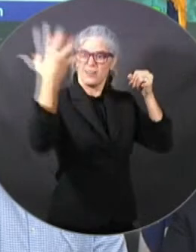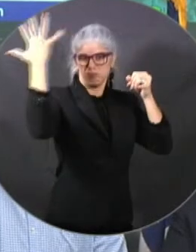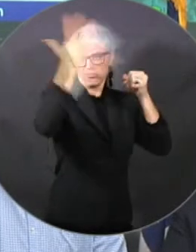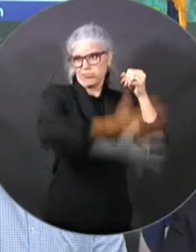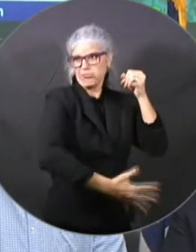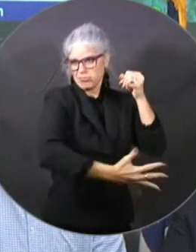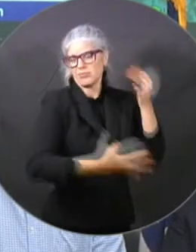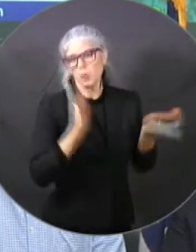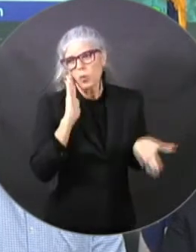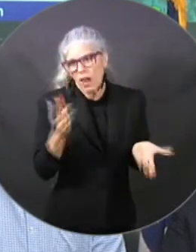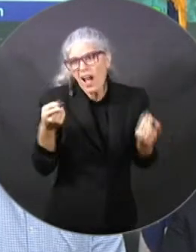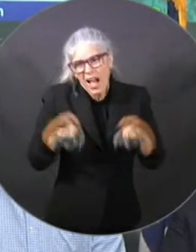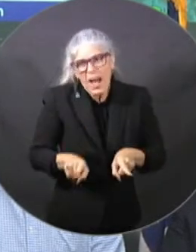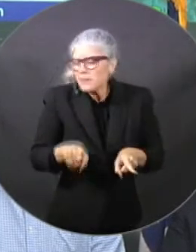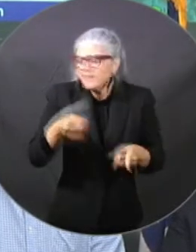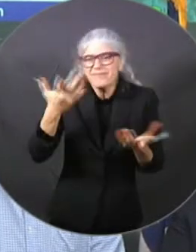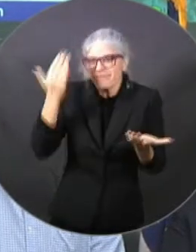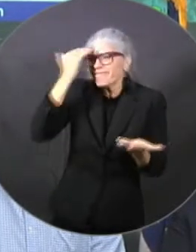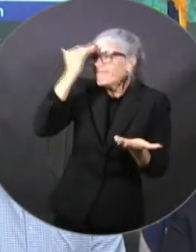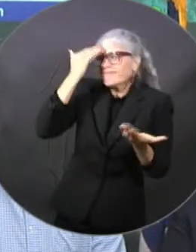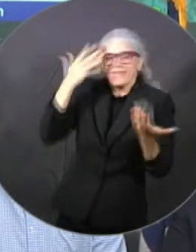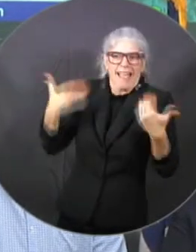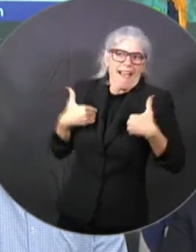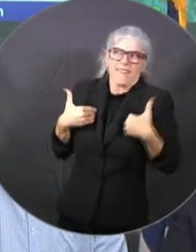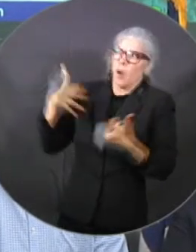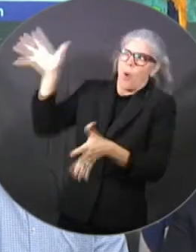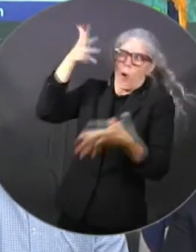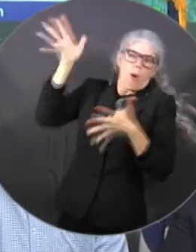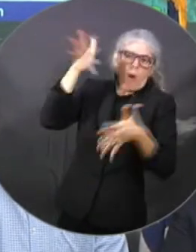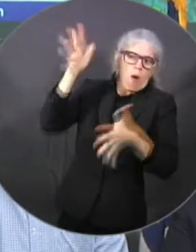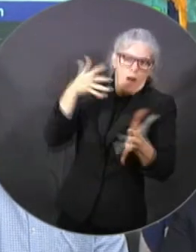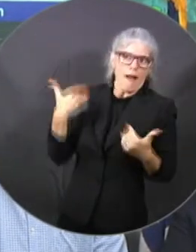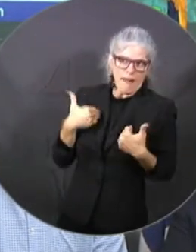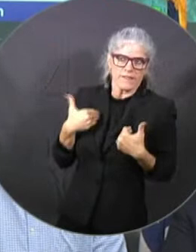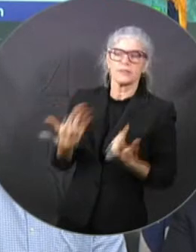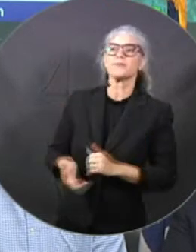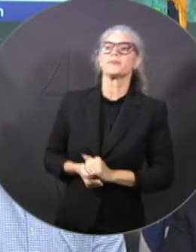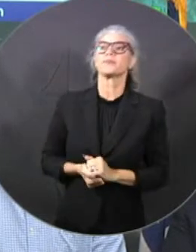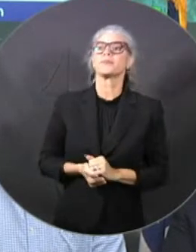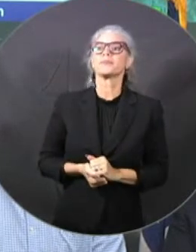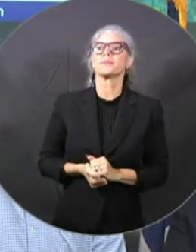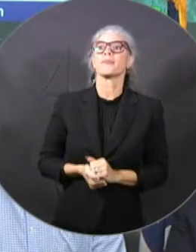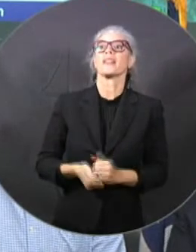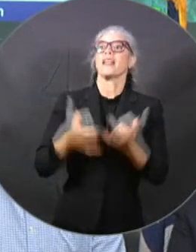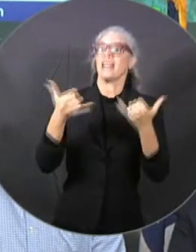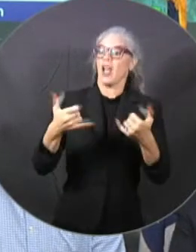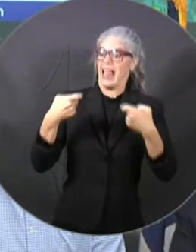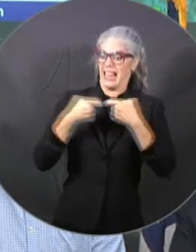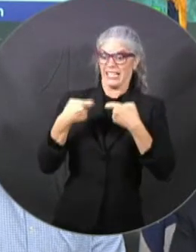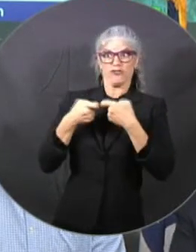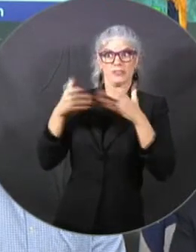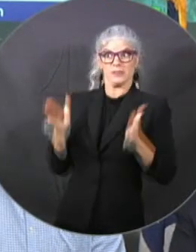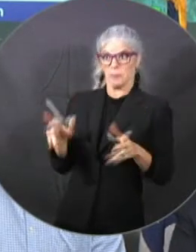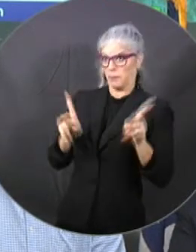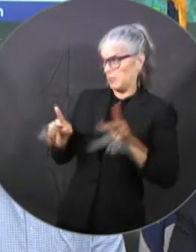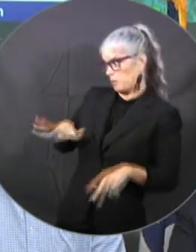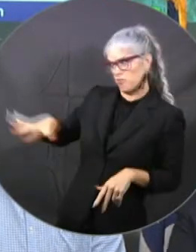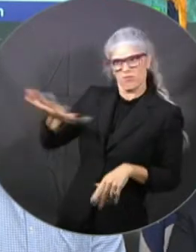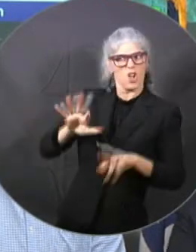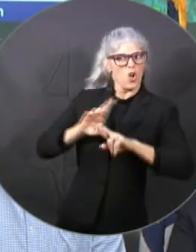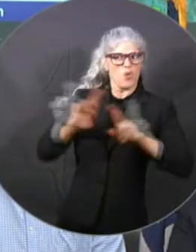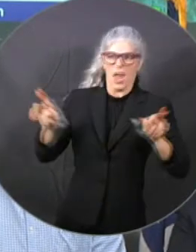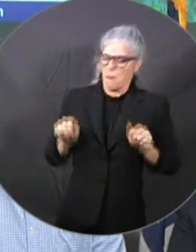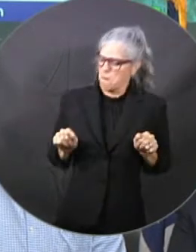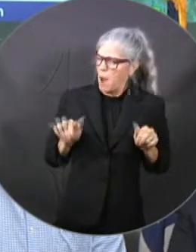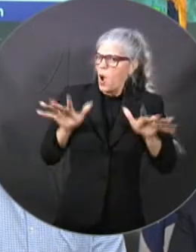that is something that's going to happen. These linemen will be ready to go and and connect again. Now some of the the